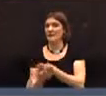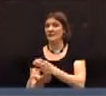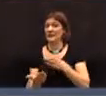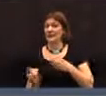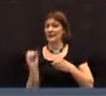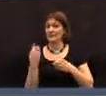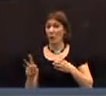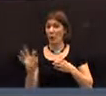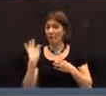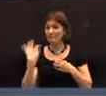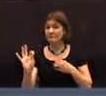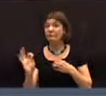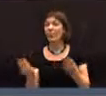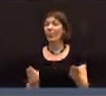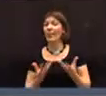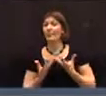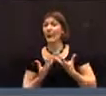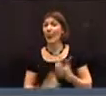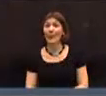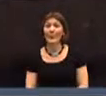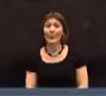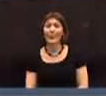Finance Committee.